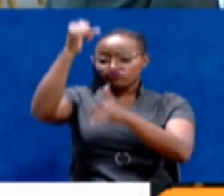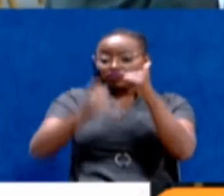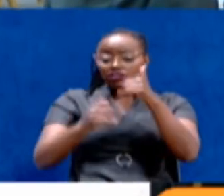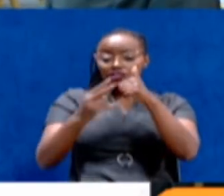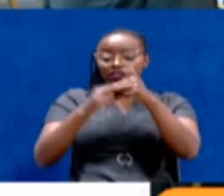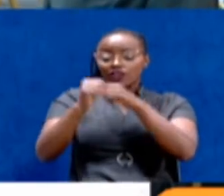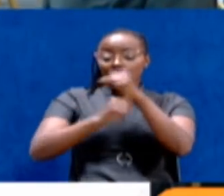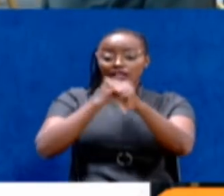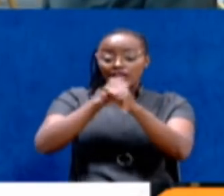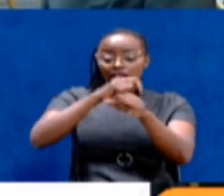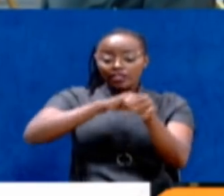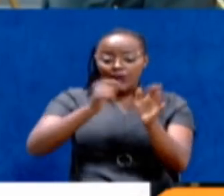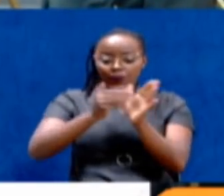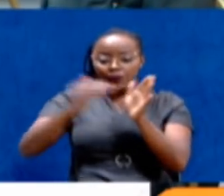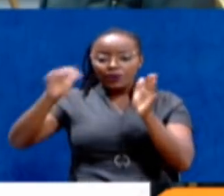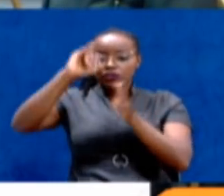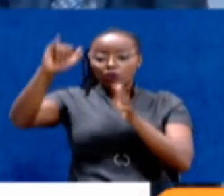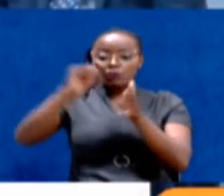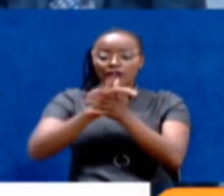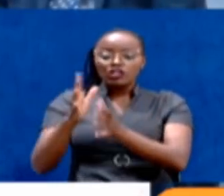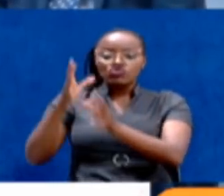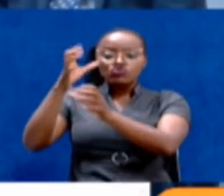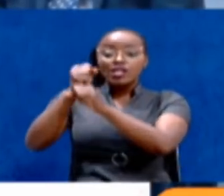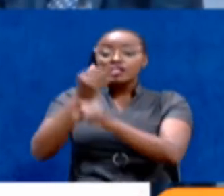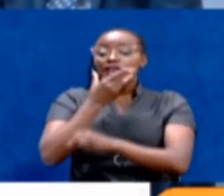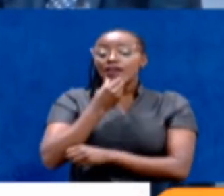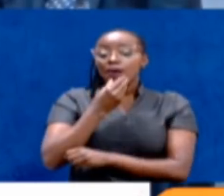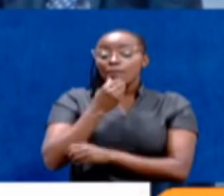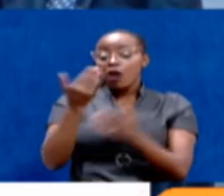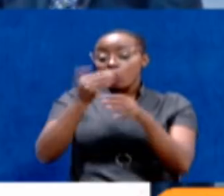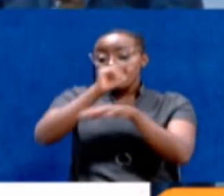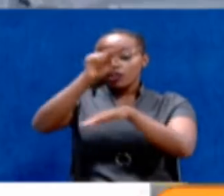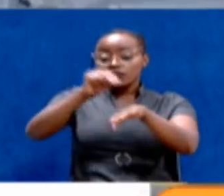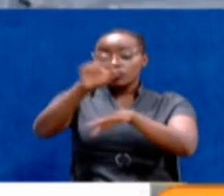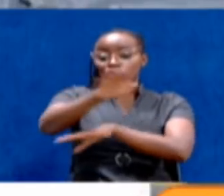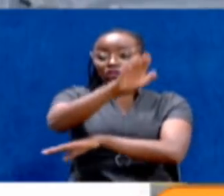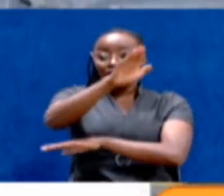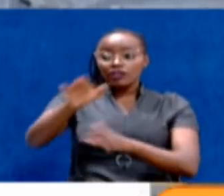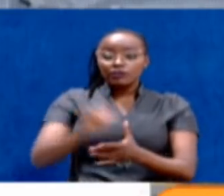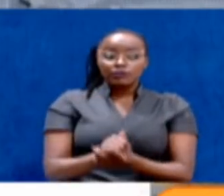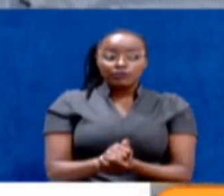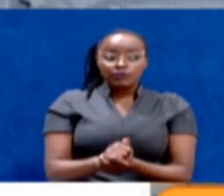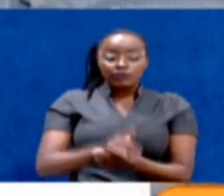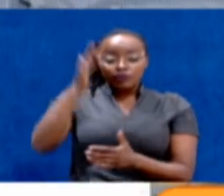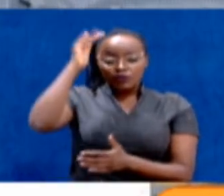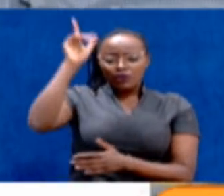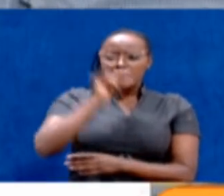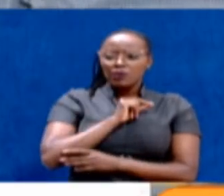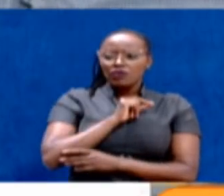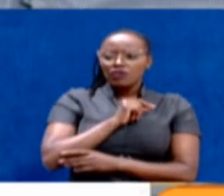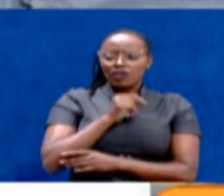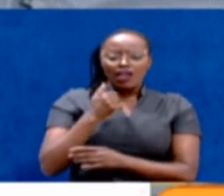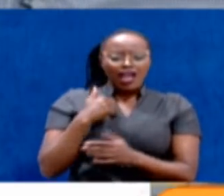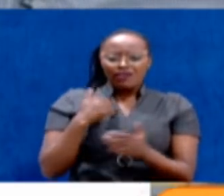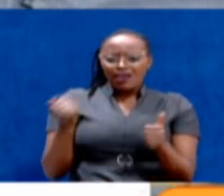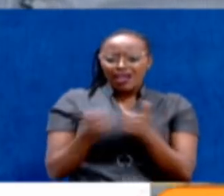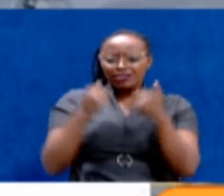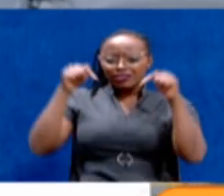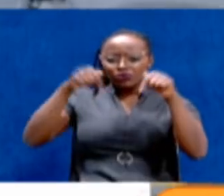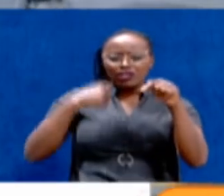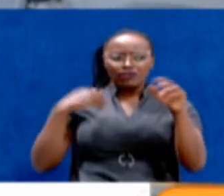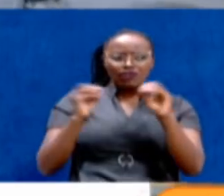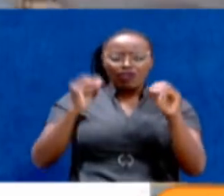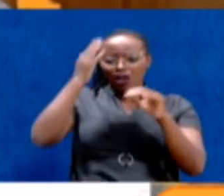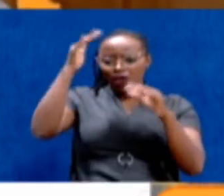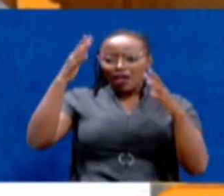Duwale's seven-year era as Jubilee's most trusted man in the National Assembly. You know, I didn't have an accident today, so